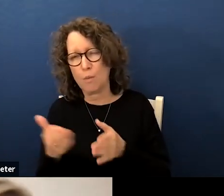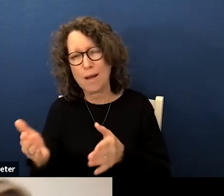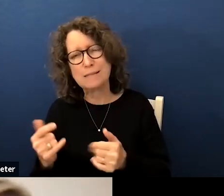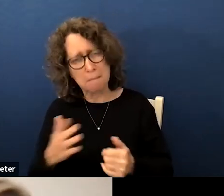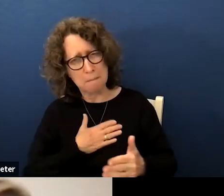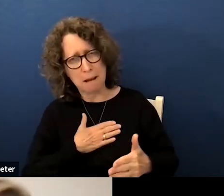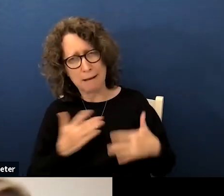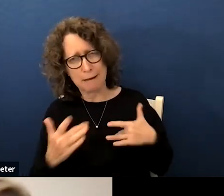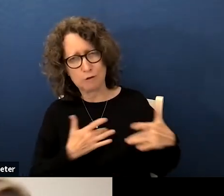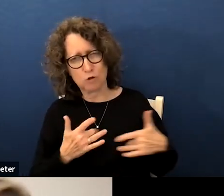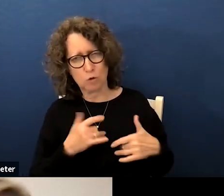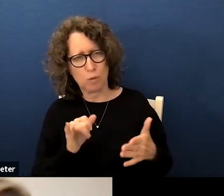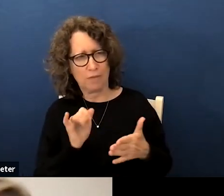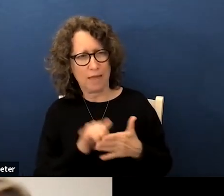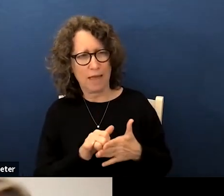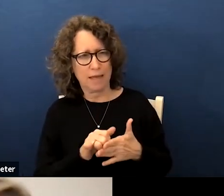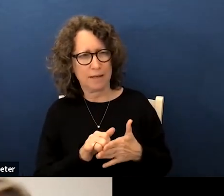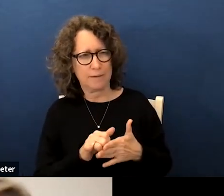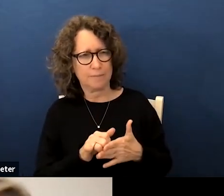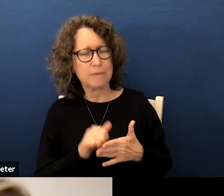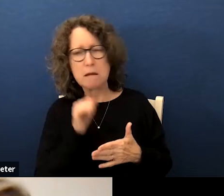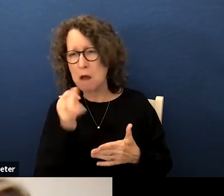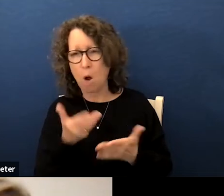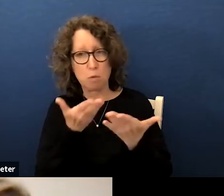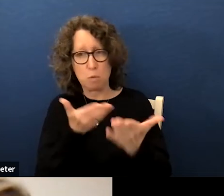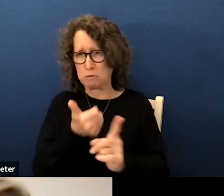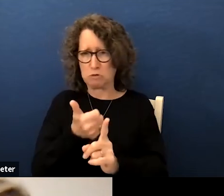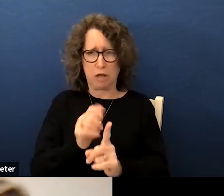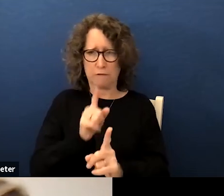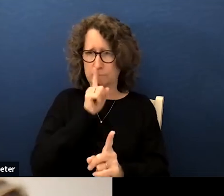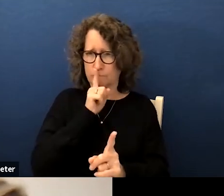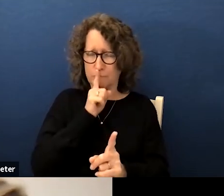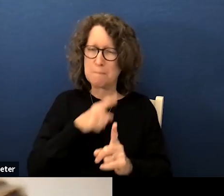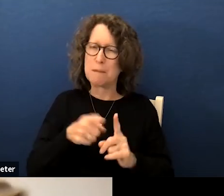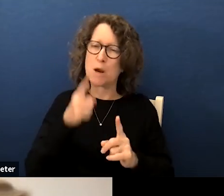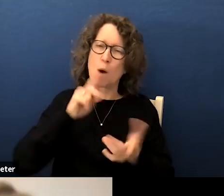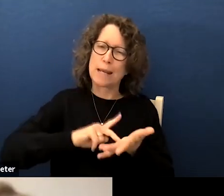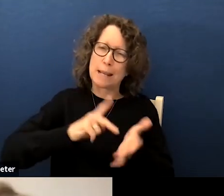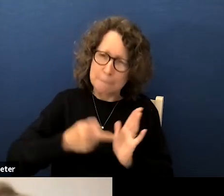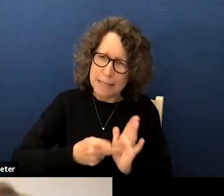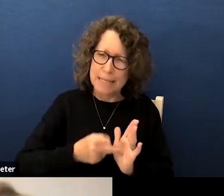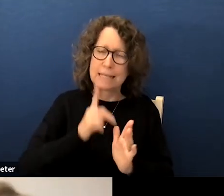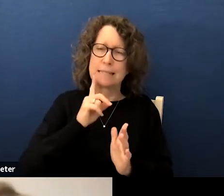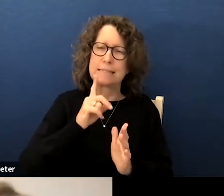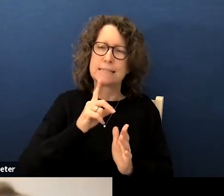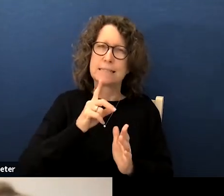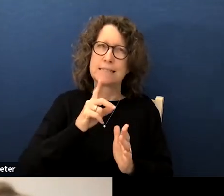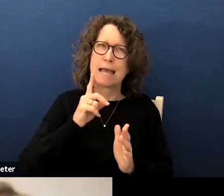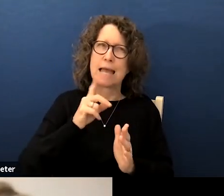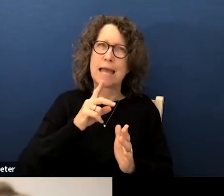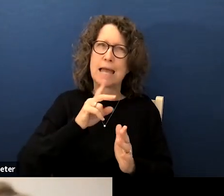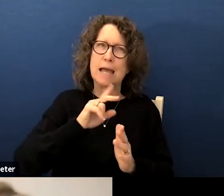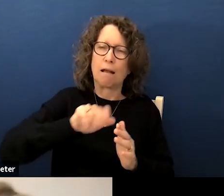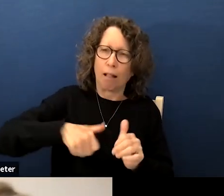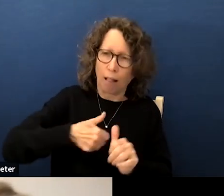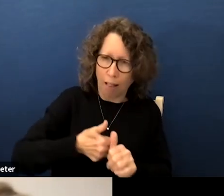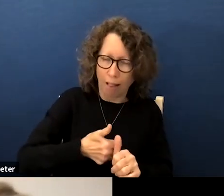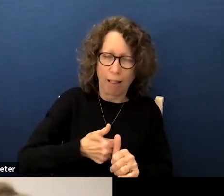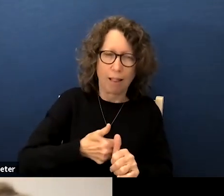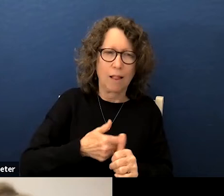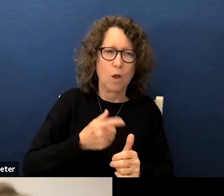concern with that not with the resolution itself but what it implies and what it in what the intent is with regards to